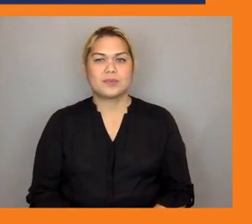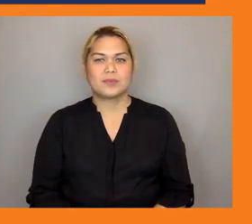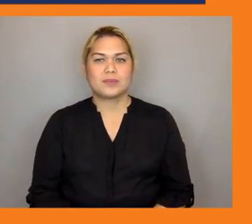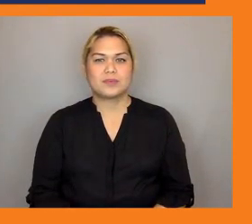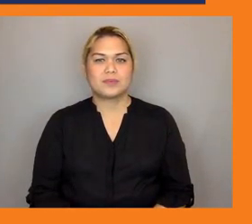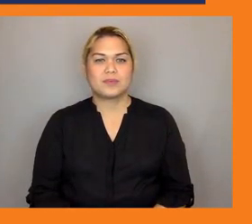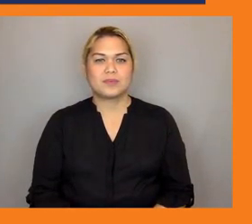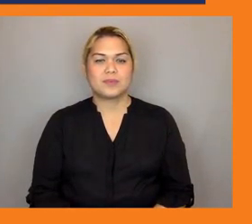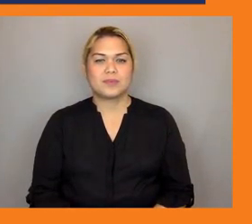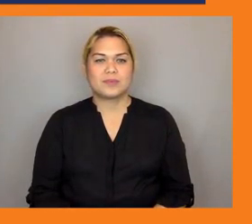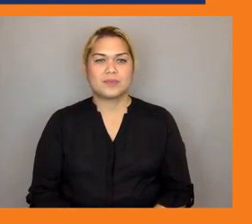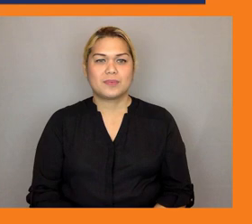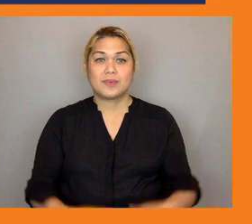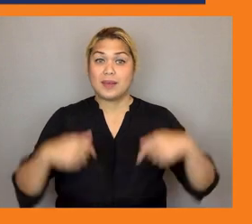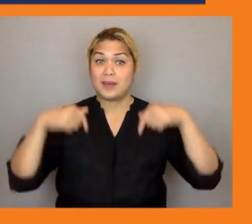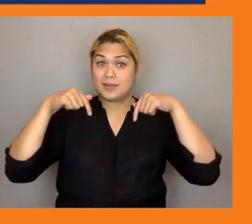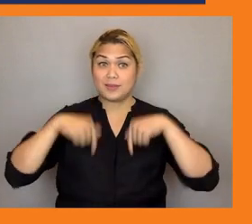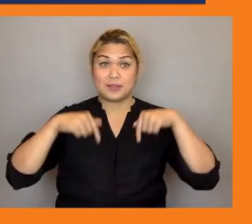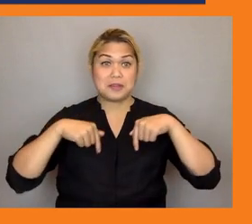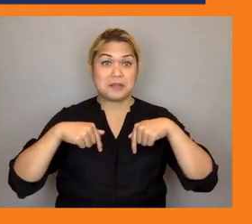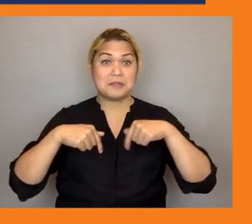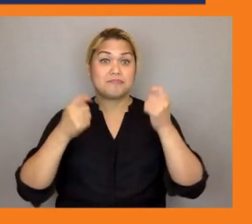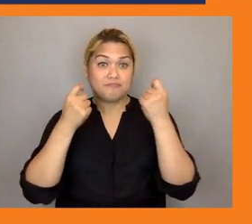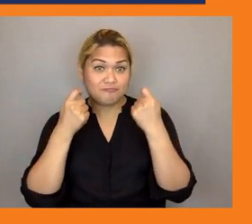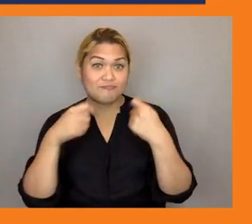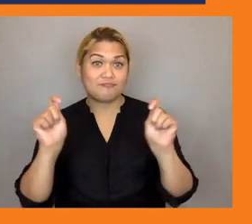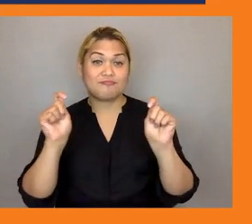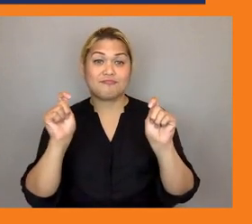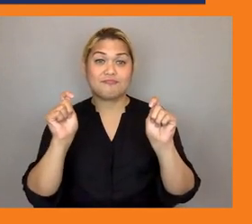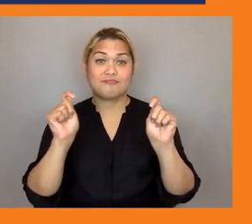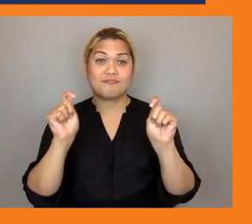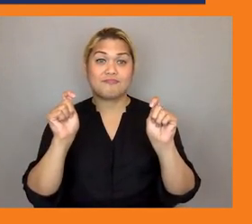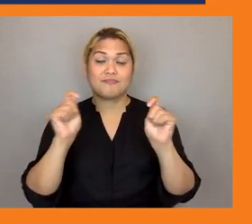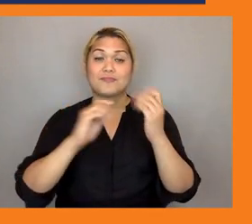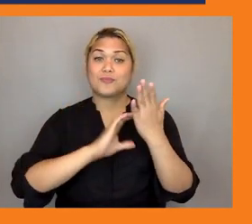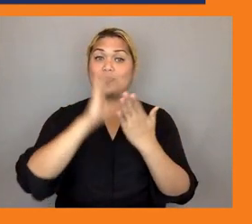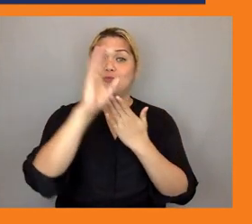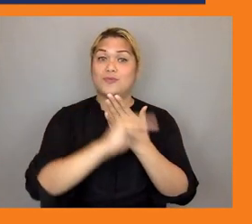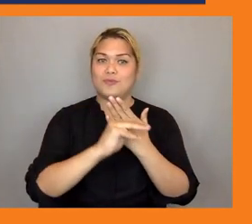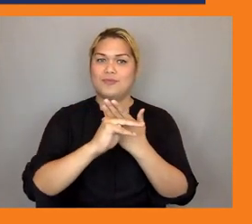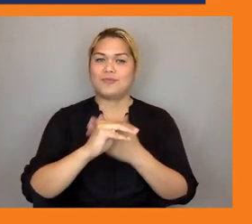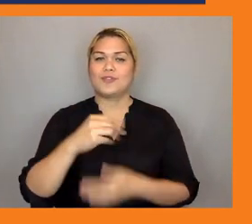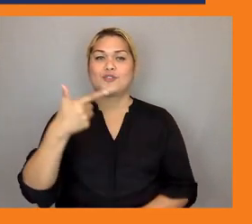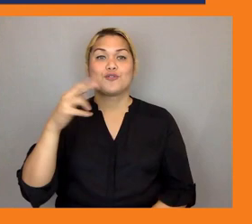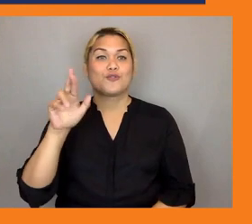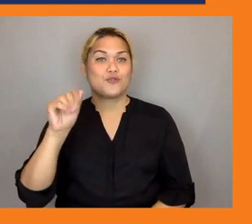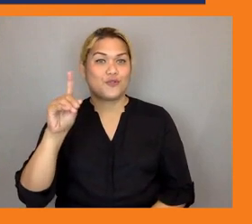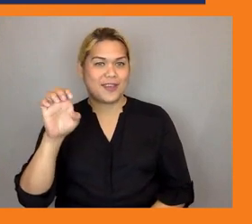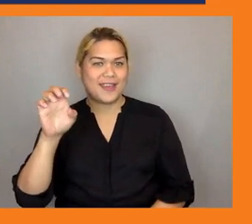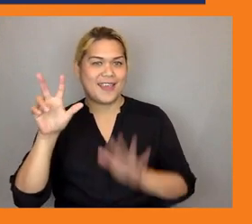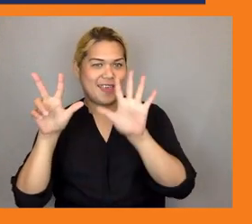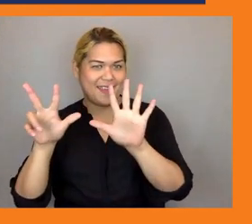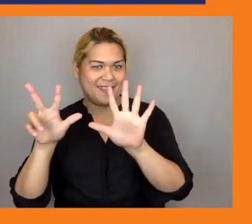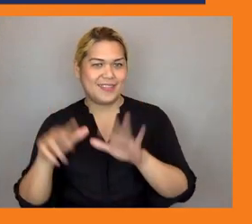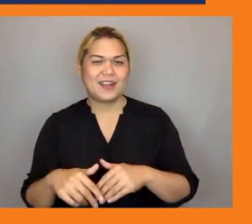on um but producing the curriculum for grade eight in future terms so hopefully that will be another